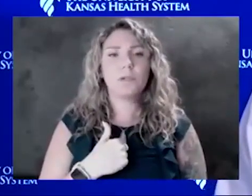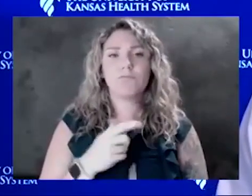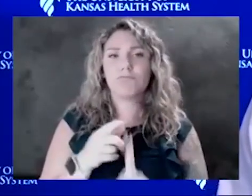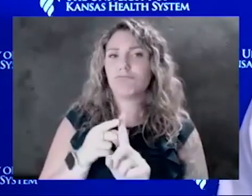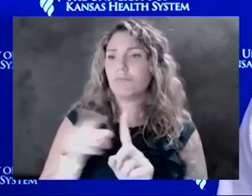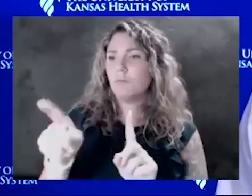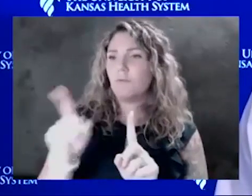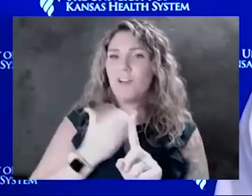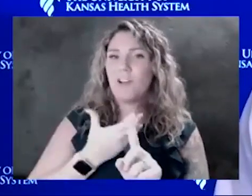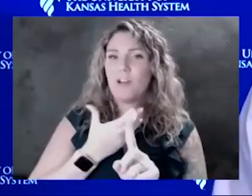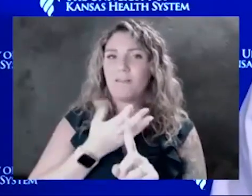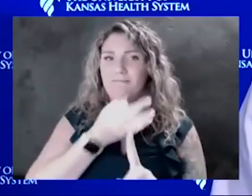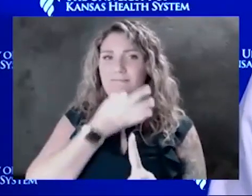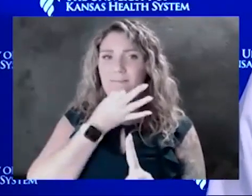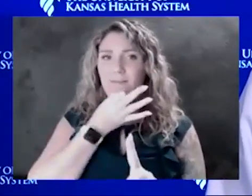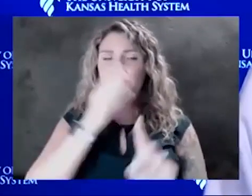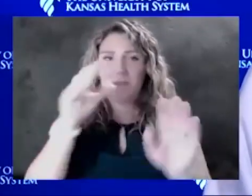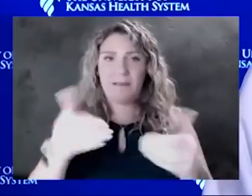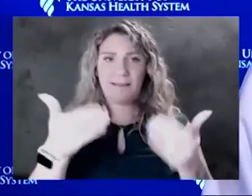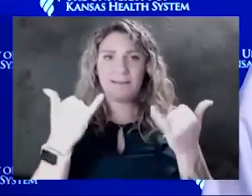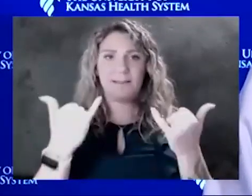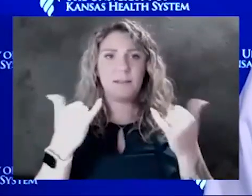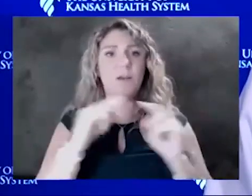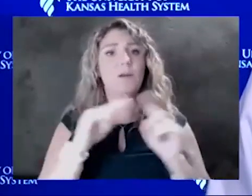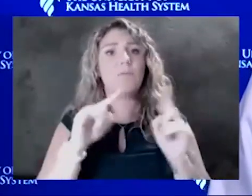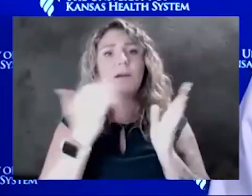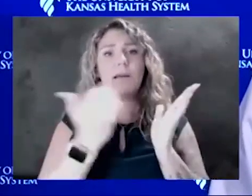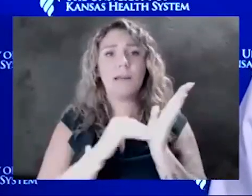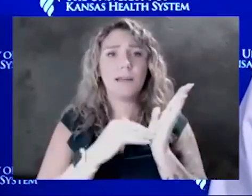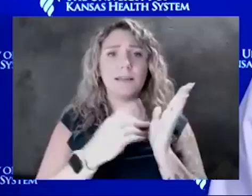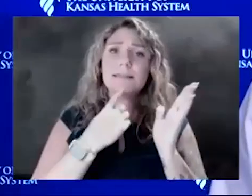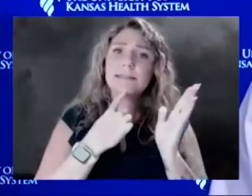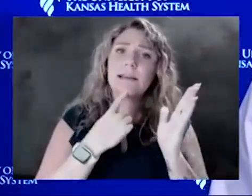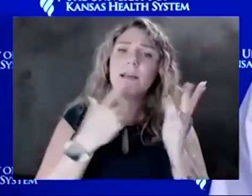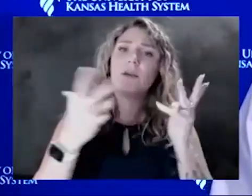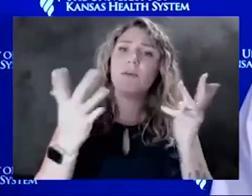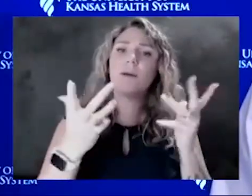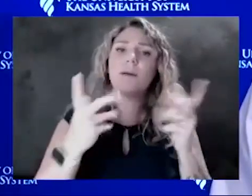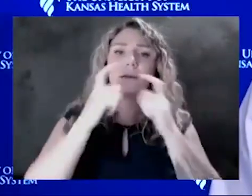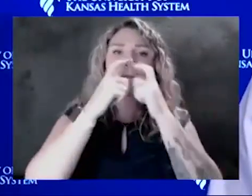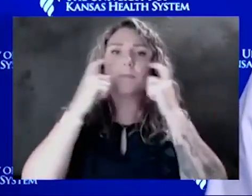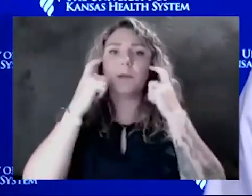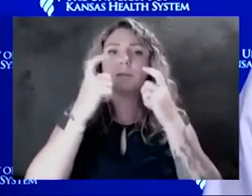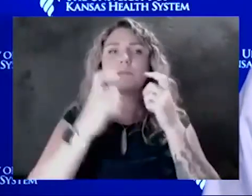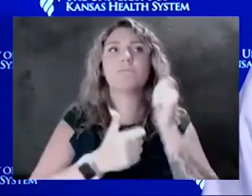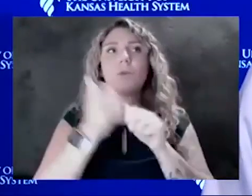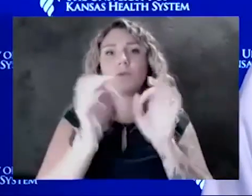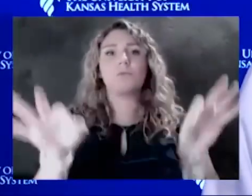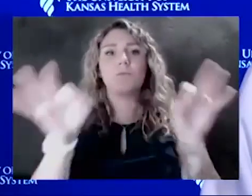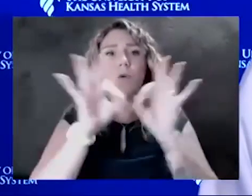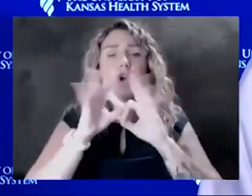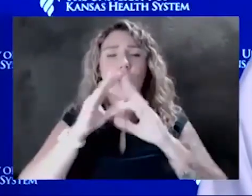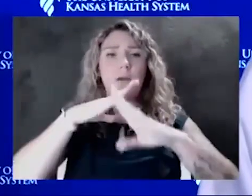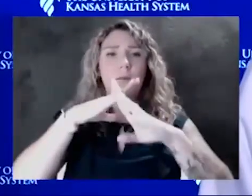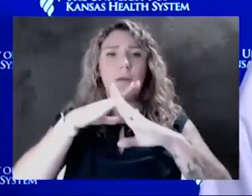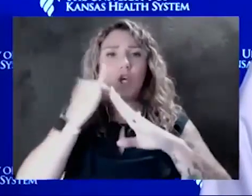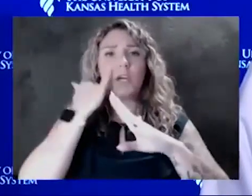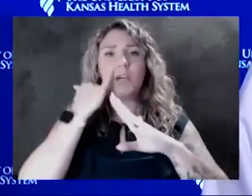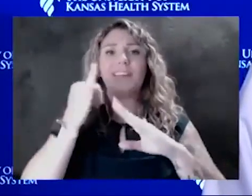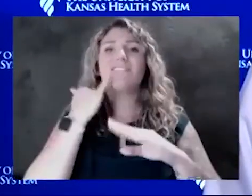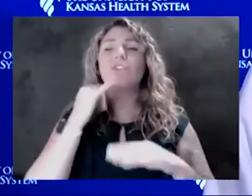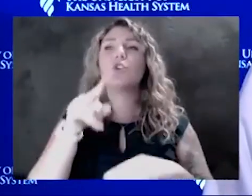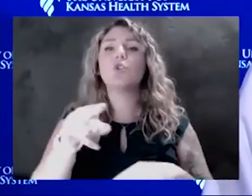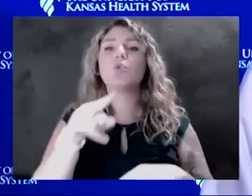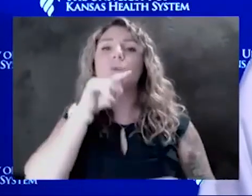expert guests right now. But again, what we said originally was the masks, more importantly, provide a barrier for you if you are expressing the virus into the